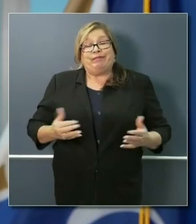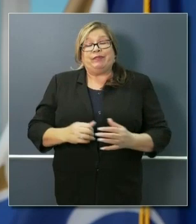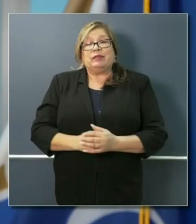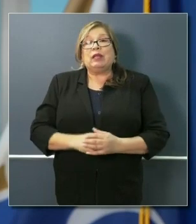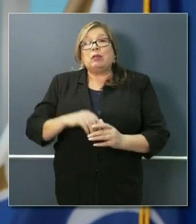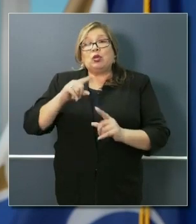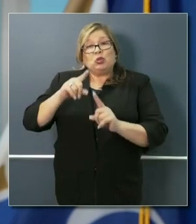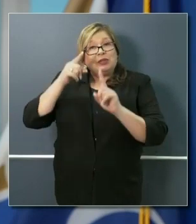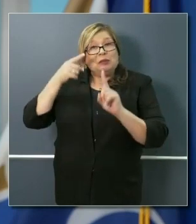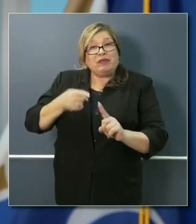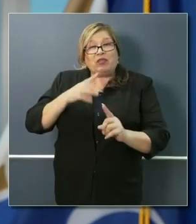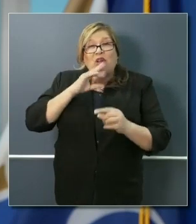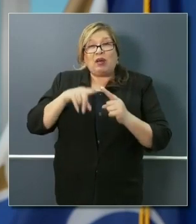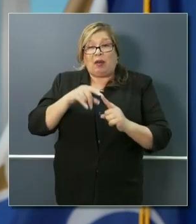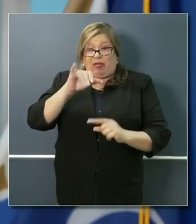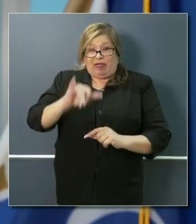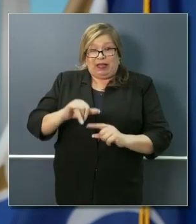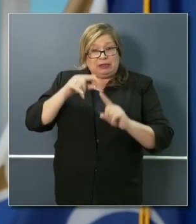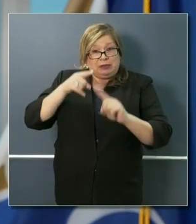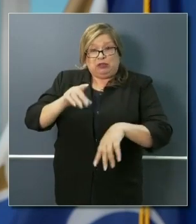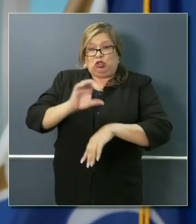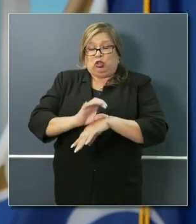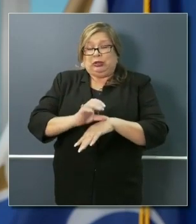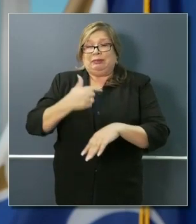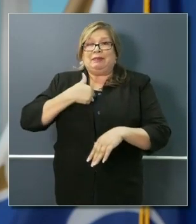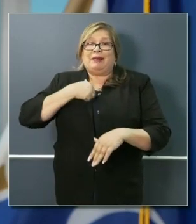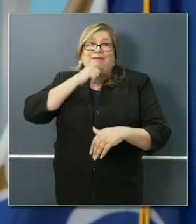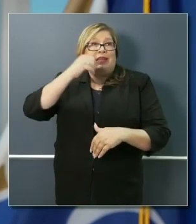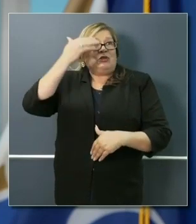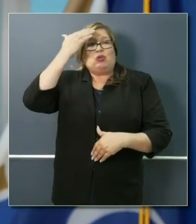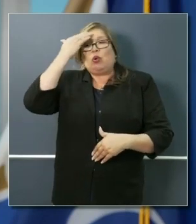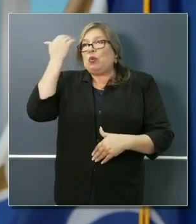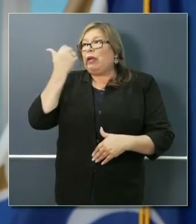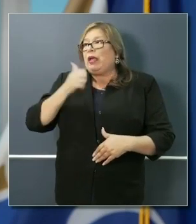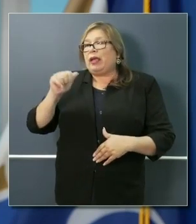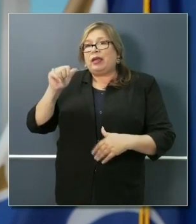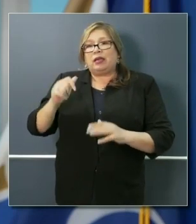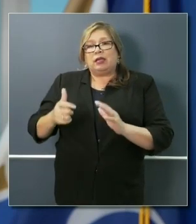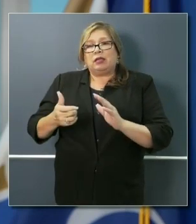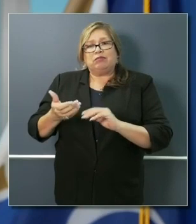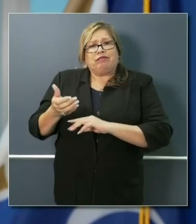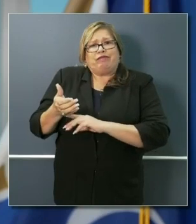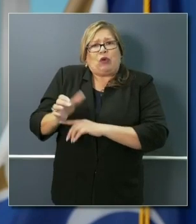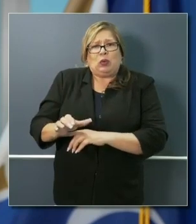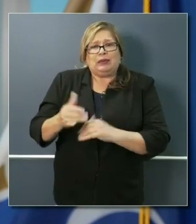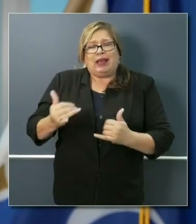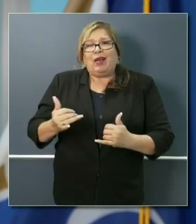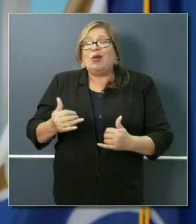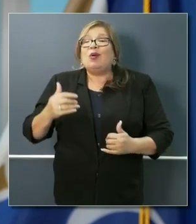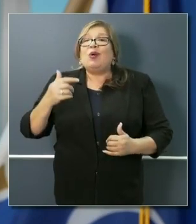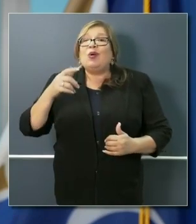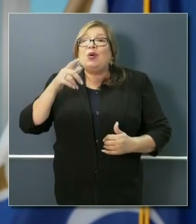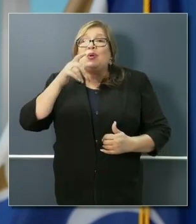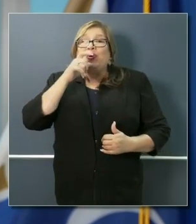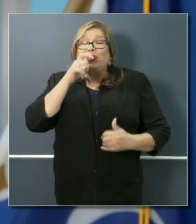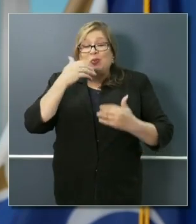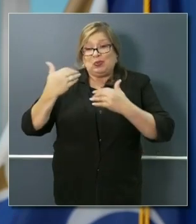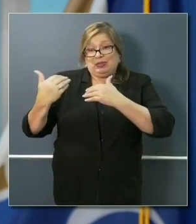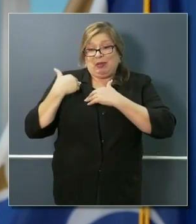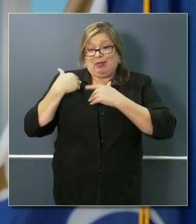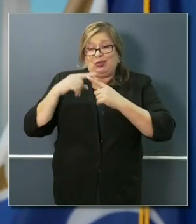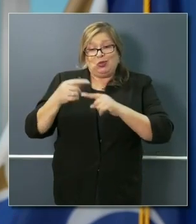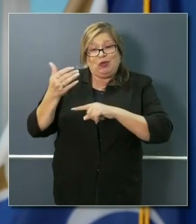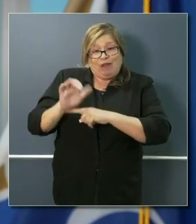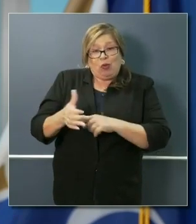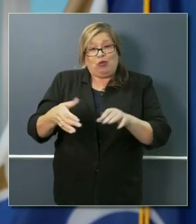specific site, I am not aware of any ongoing enforcement. As you know, the protocols for enforcement are bottom-up, not top-down.